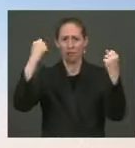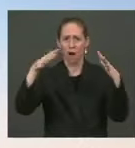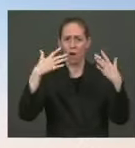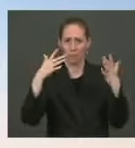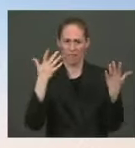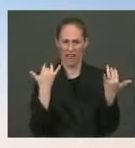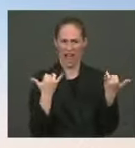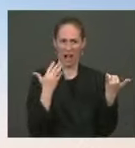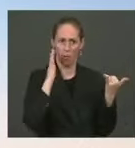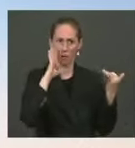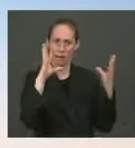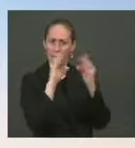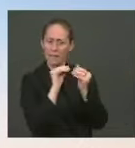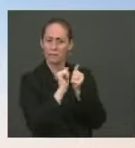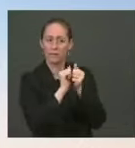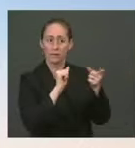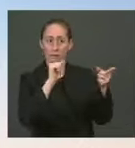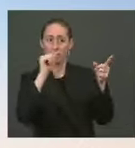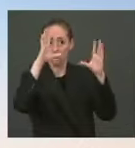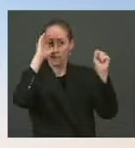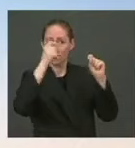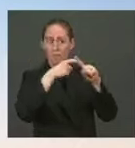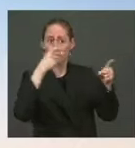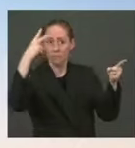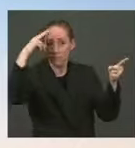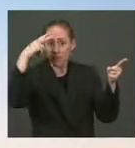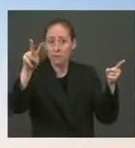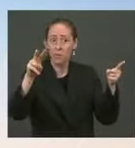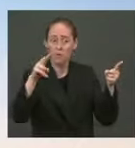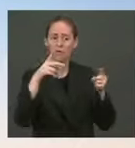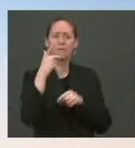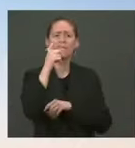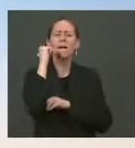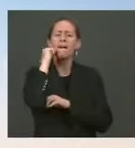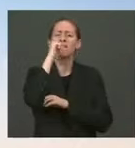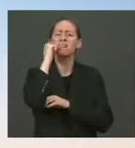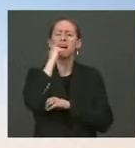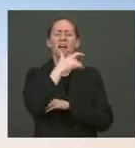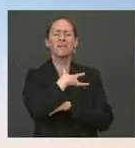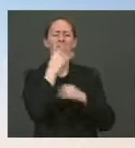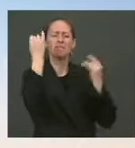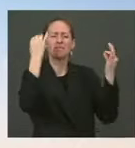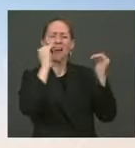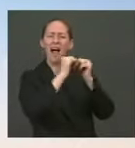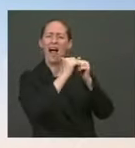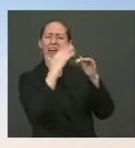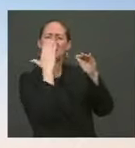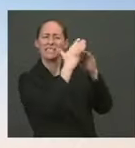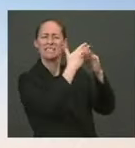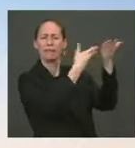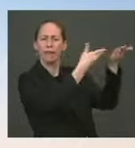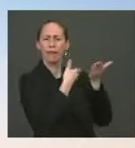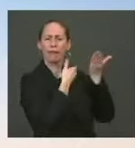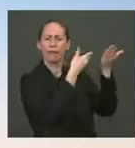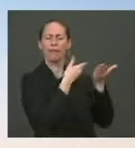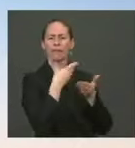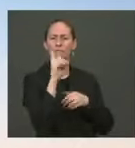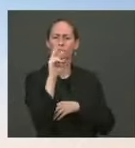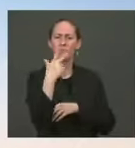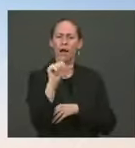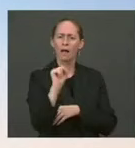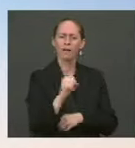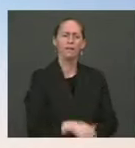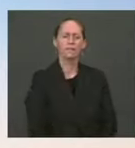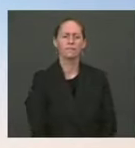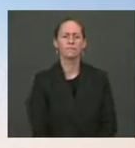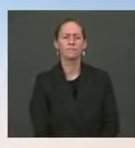we work with Mexico every day to disrupt transnational criminal organizations, which are responsible, as you know, for the majority of fentanyl, heroin,